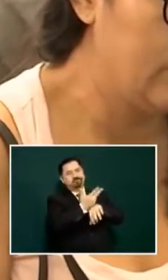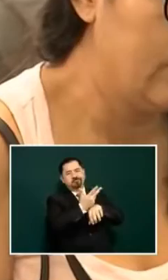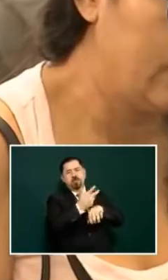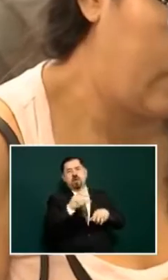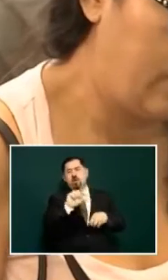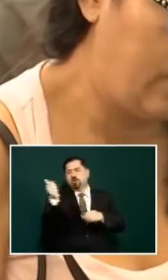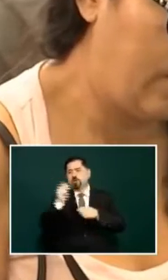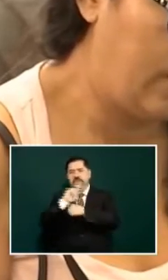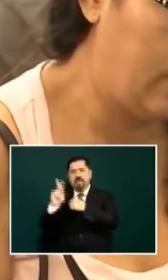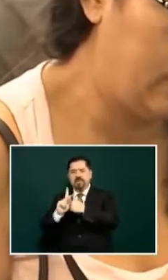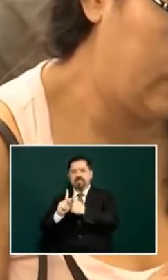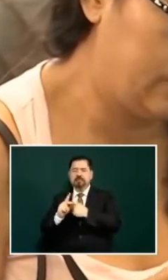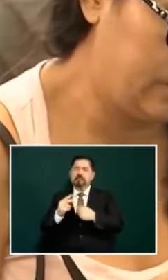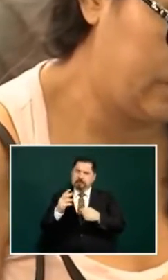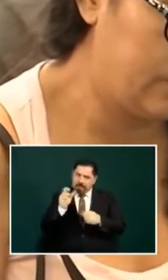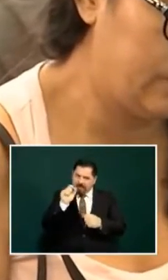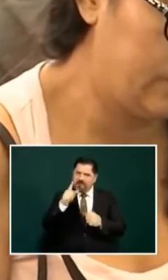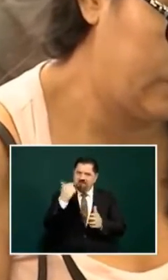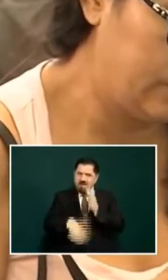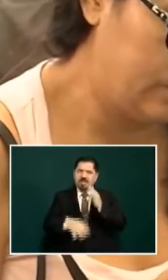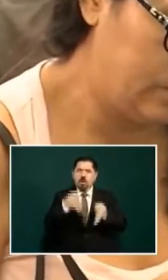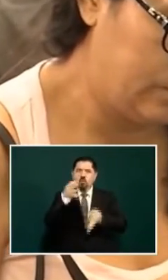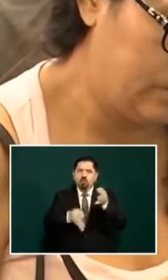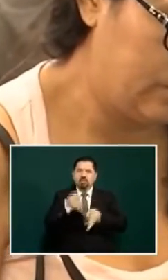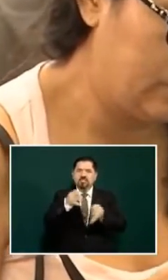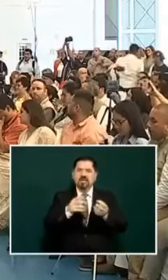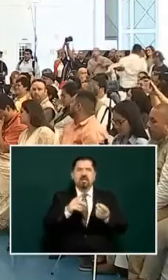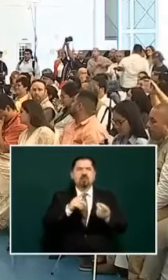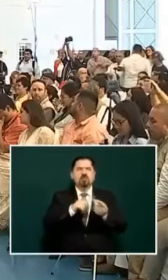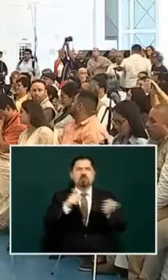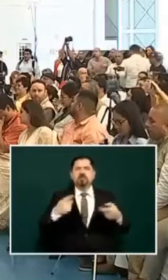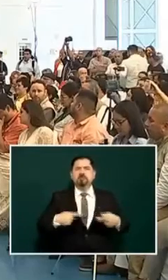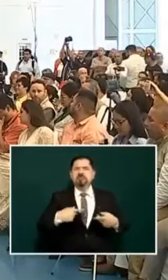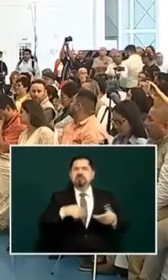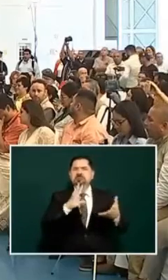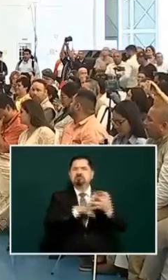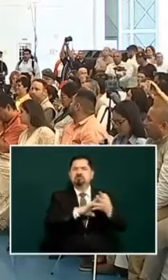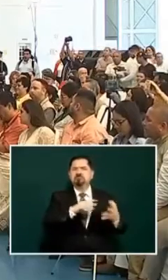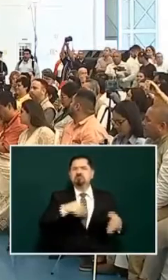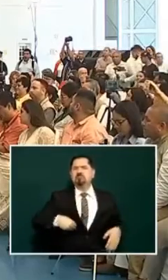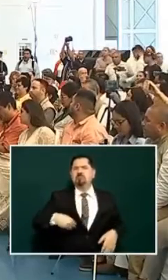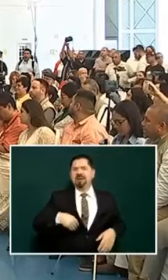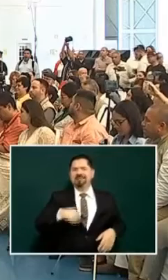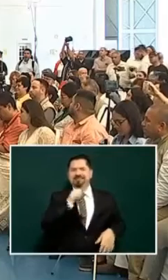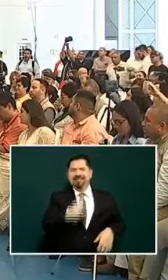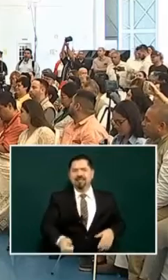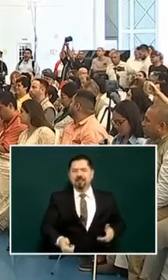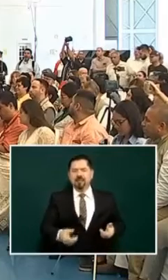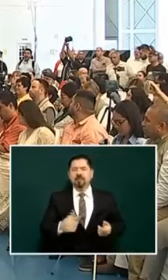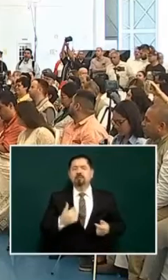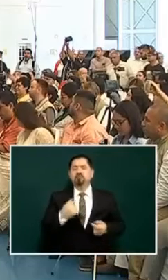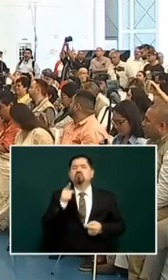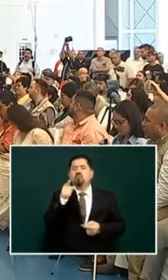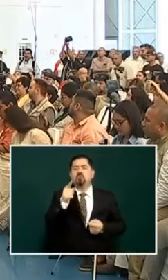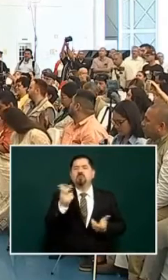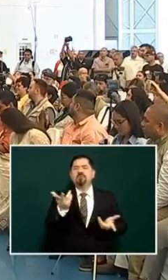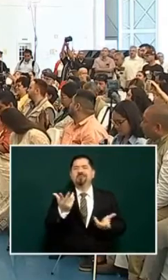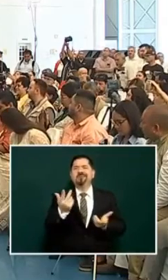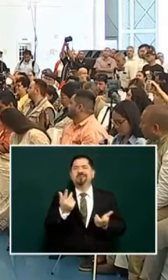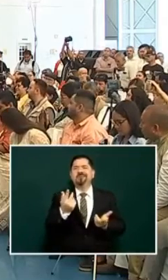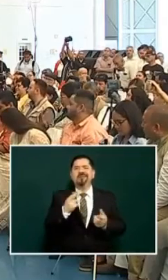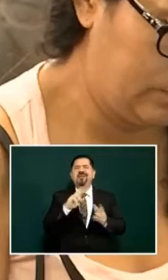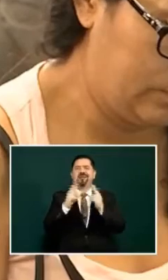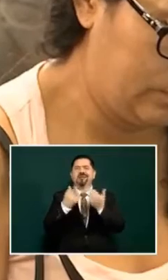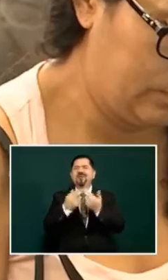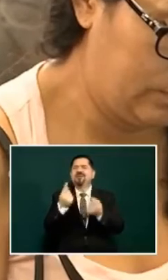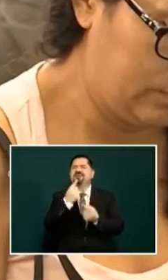and justice so much time has happened that I want you to know what are you going to say to them what are we going to do what are we going to